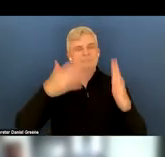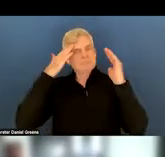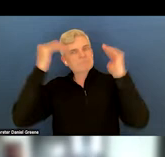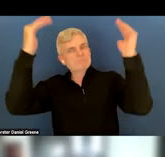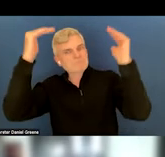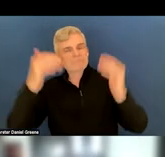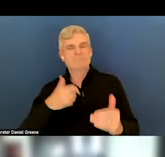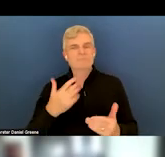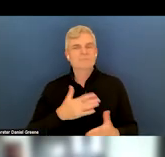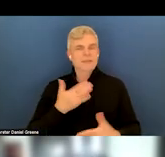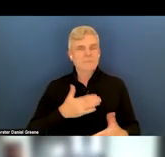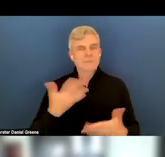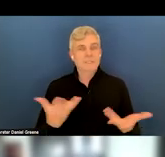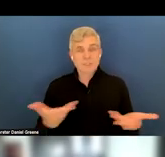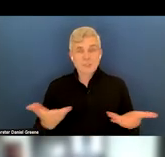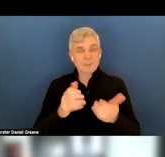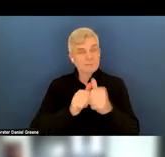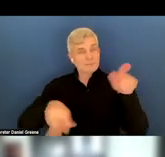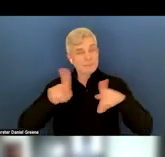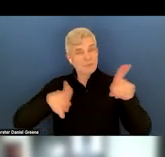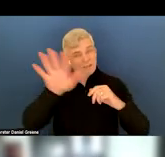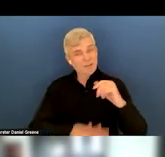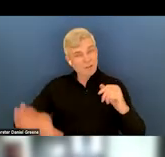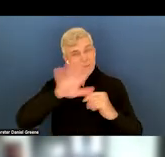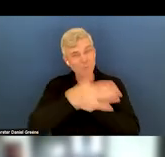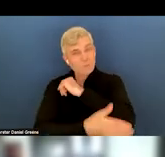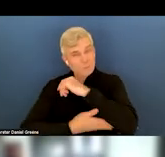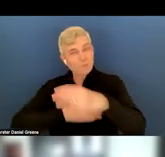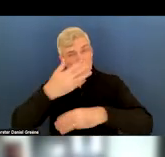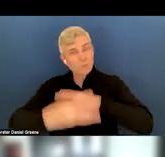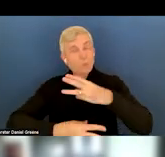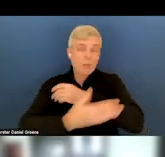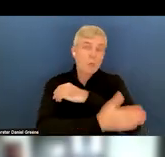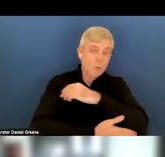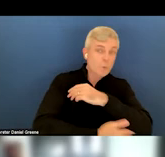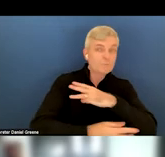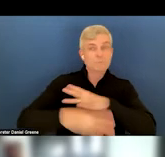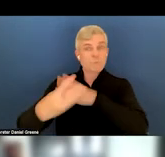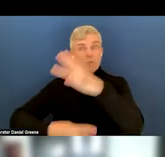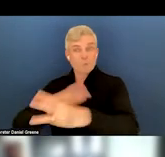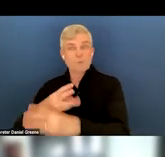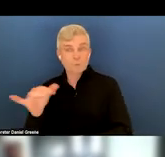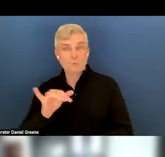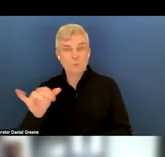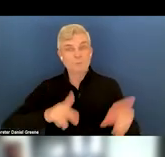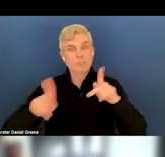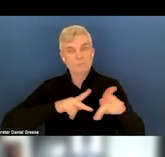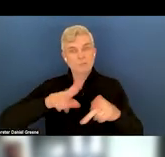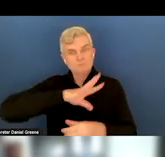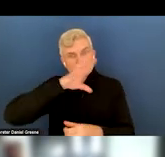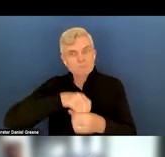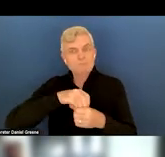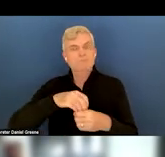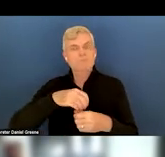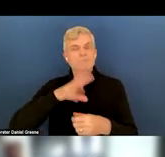place with people from all over the world, and also, also the whole country participating to figure out how to make this